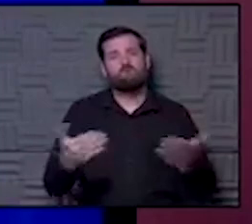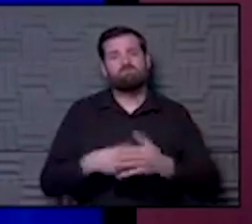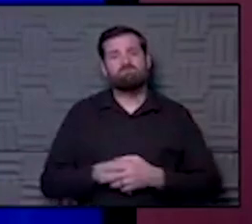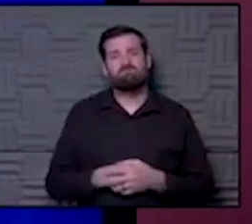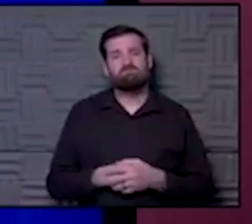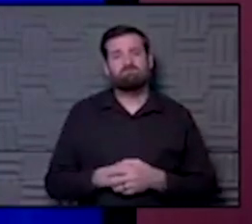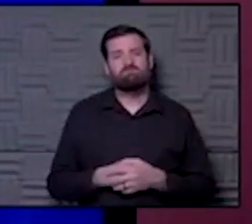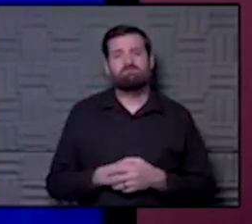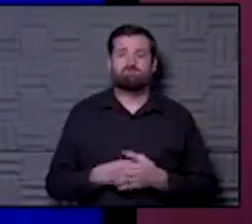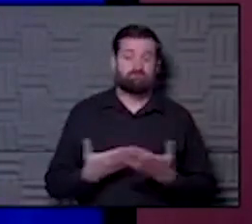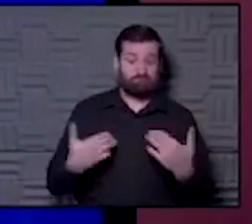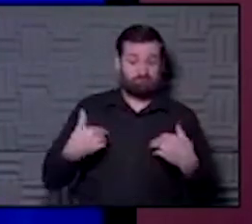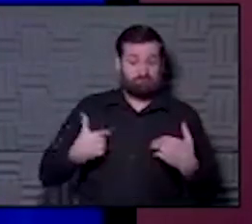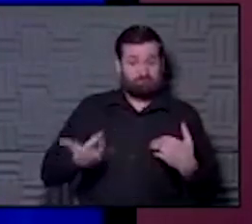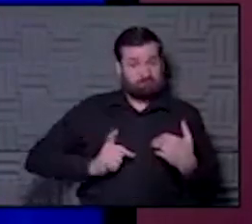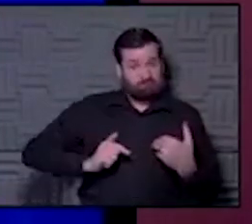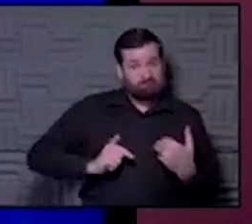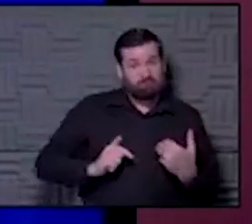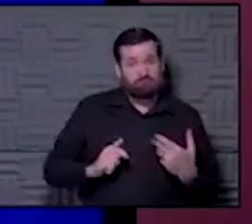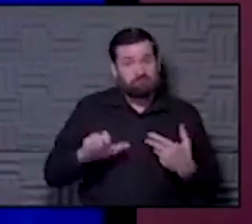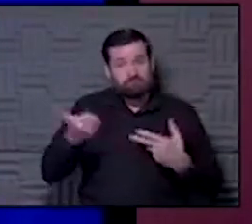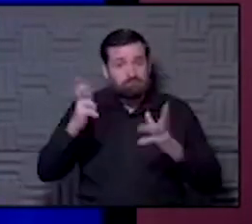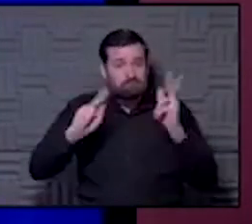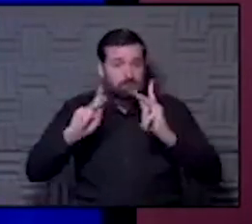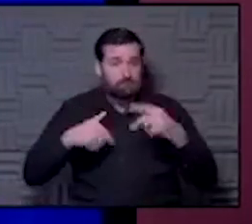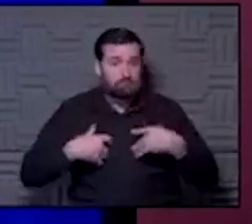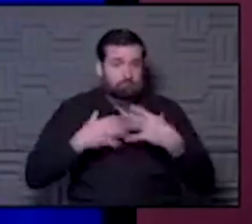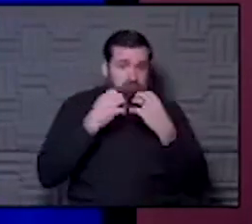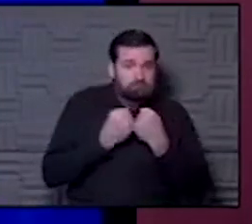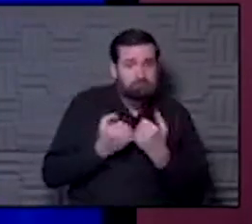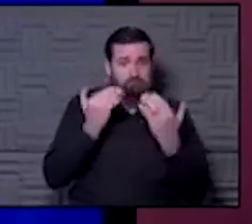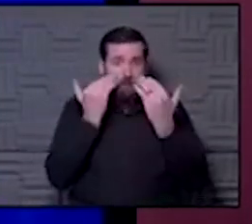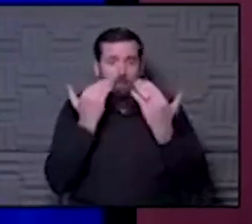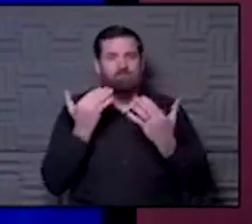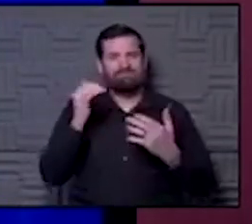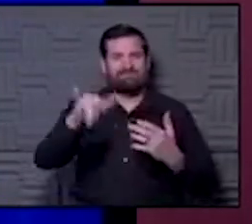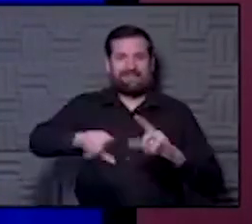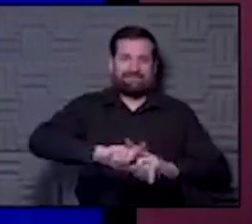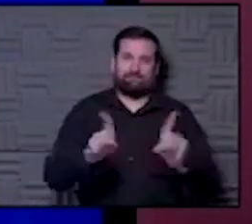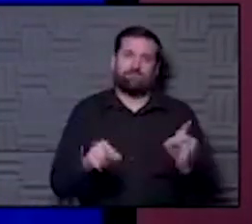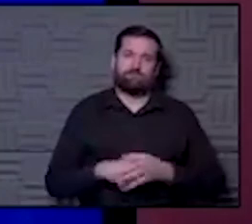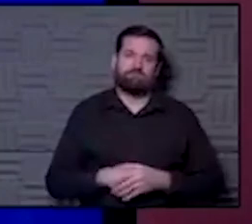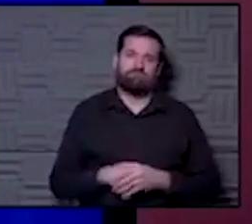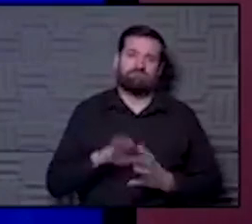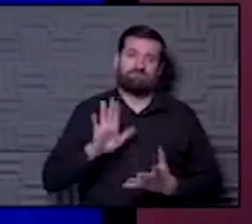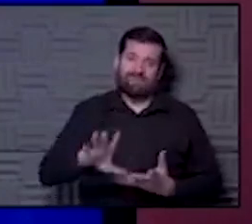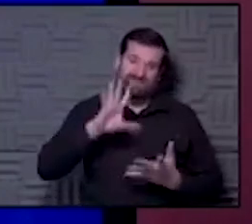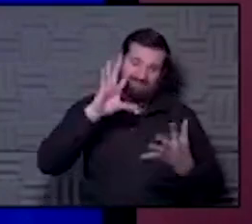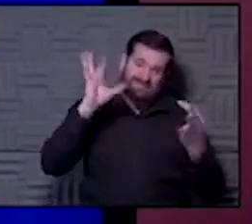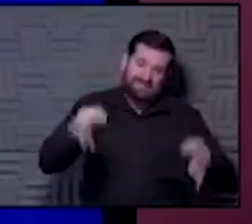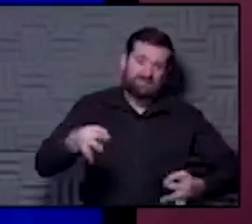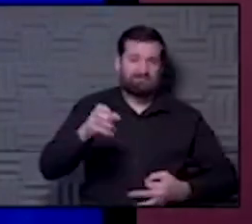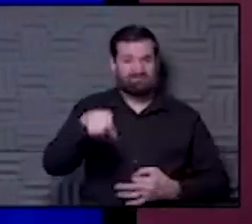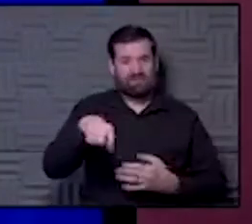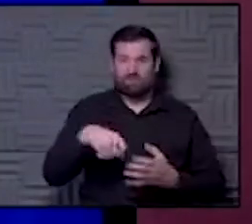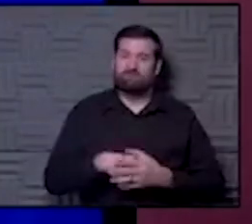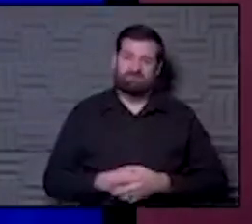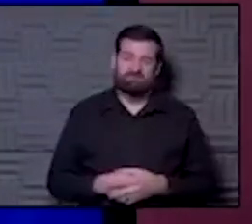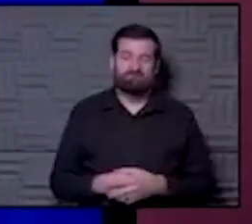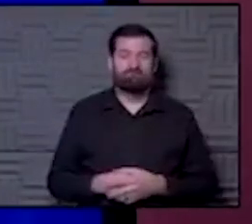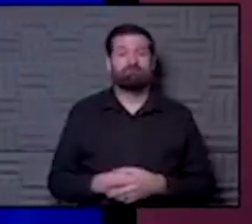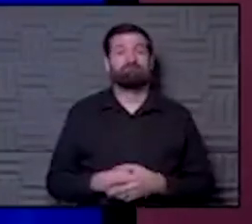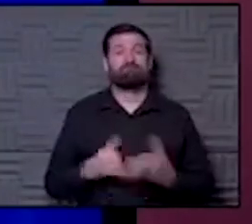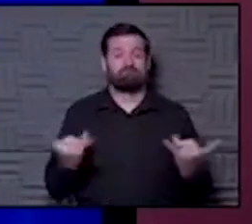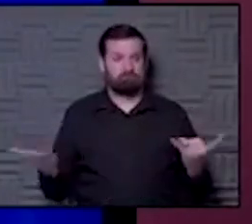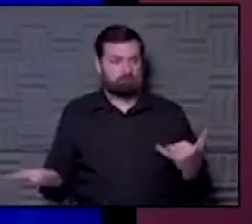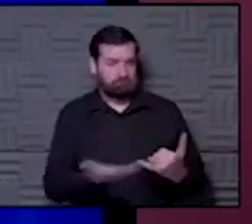of me, come for me, come for the other ones I know and love. That's the difference. And that's the decision you have to make. Let's